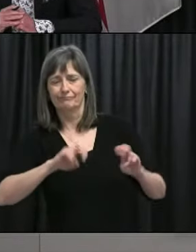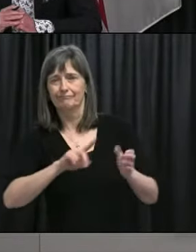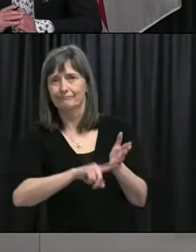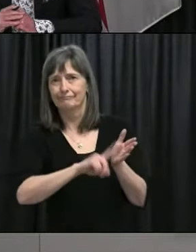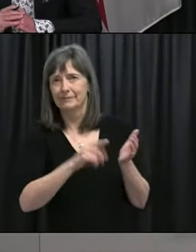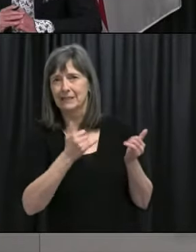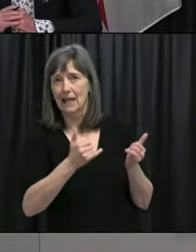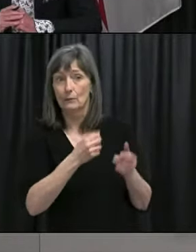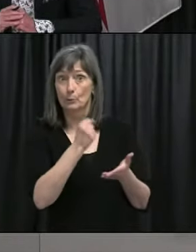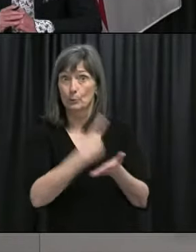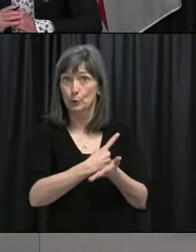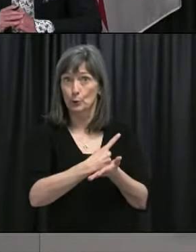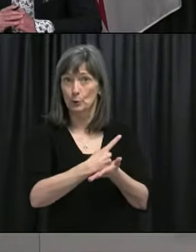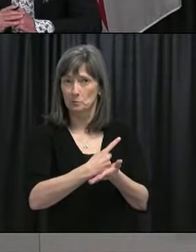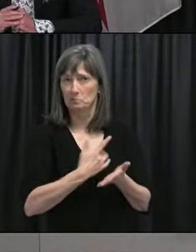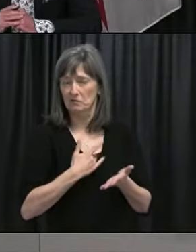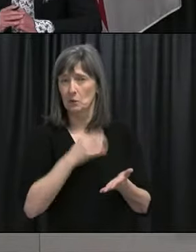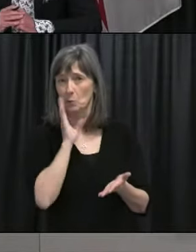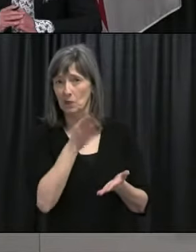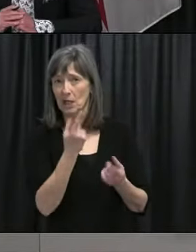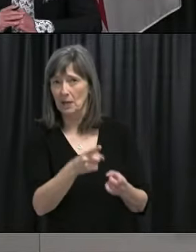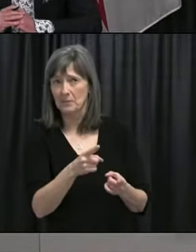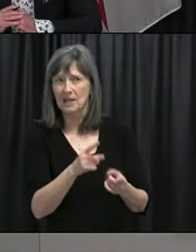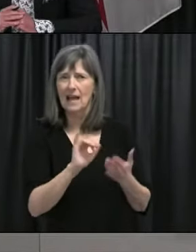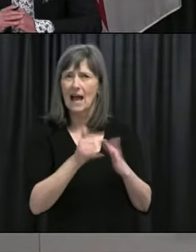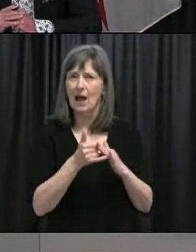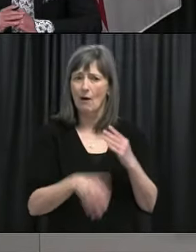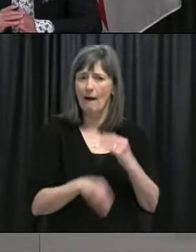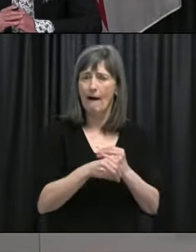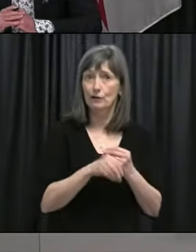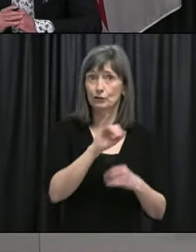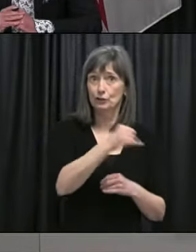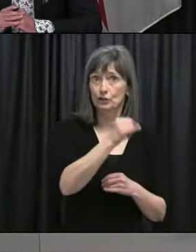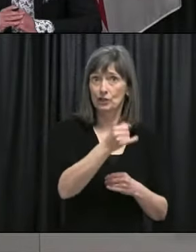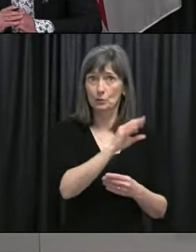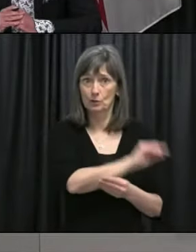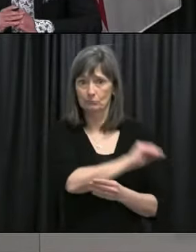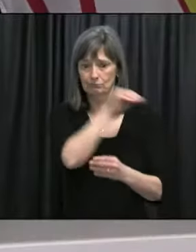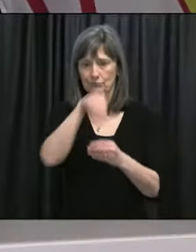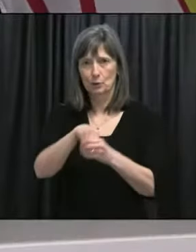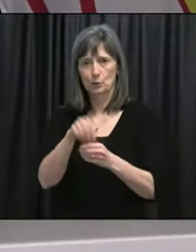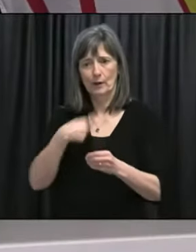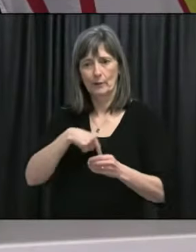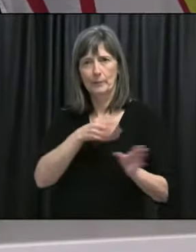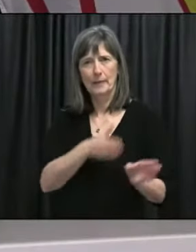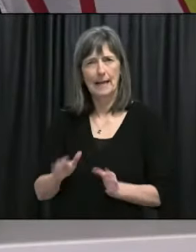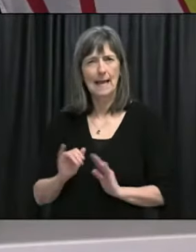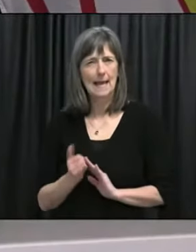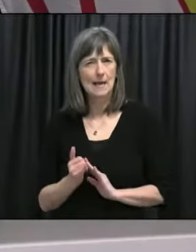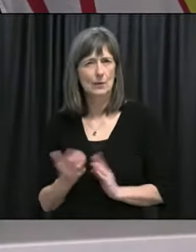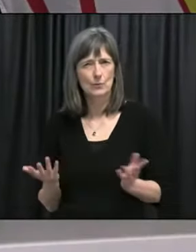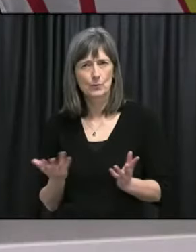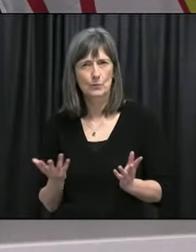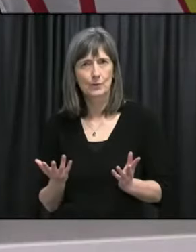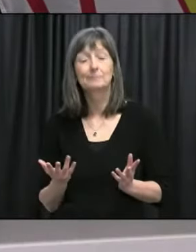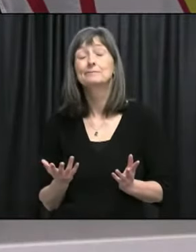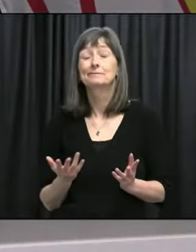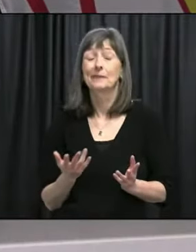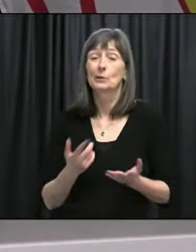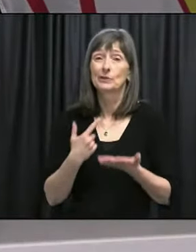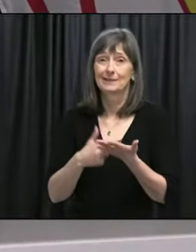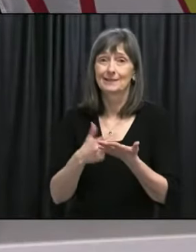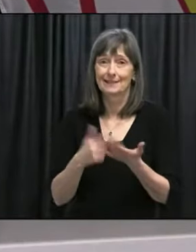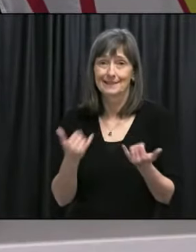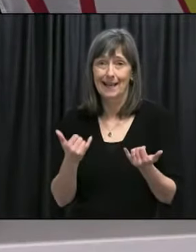our vaccination, uh, progress in our plan? Um, so certainly we're working through how we're going to use Johnson and Johnson